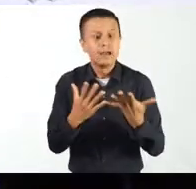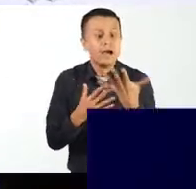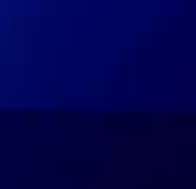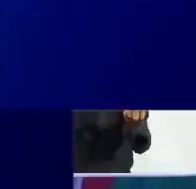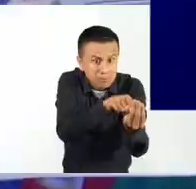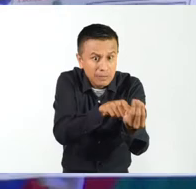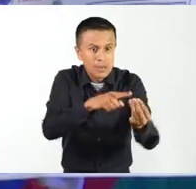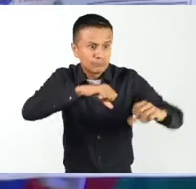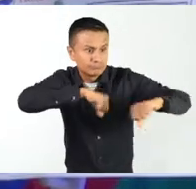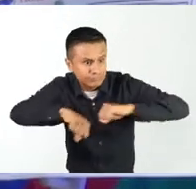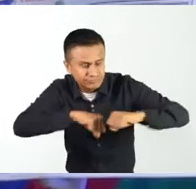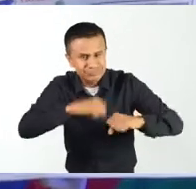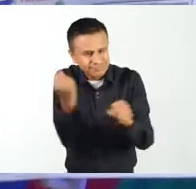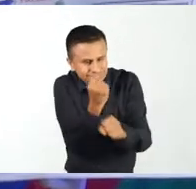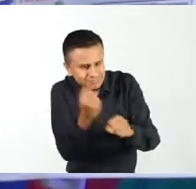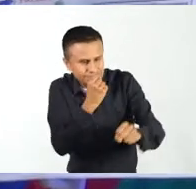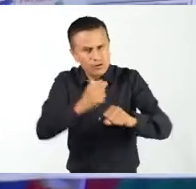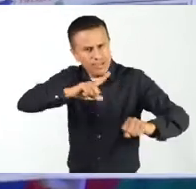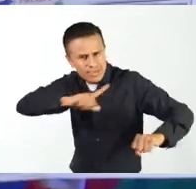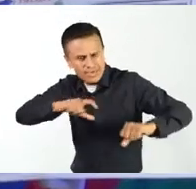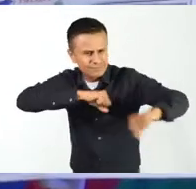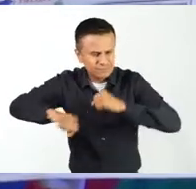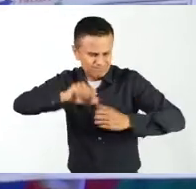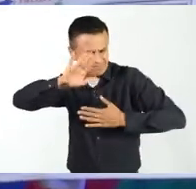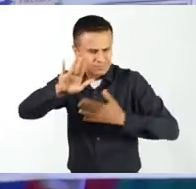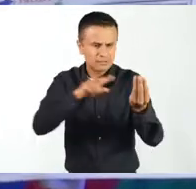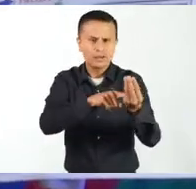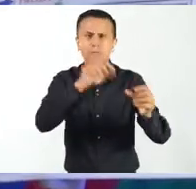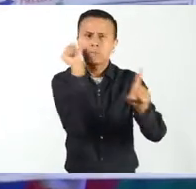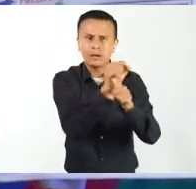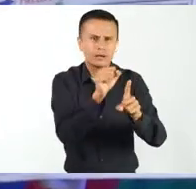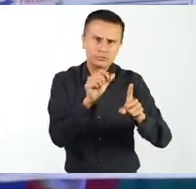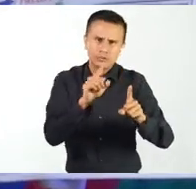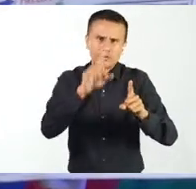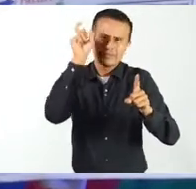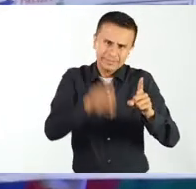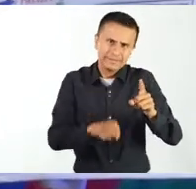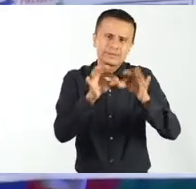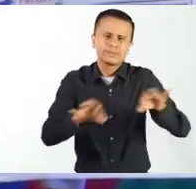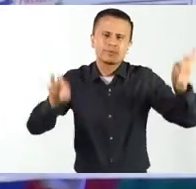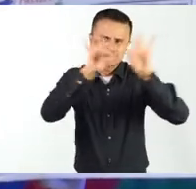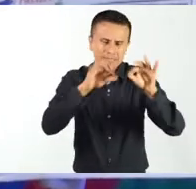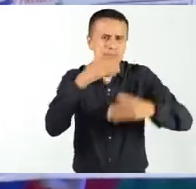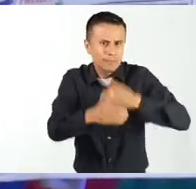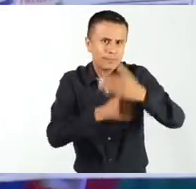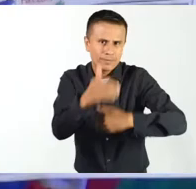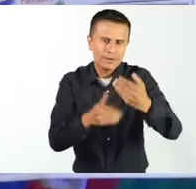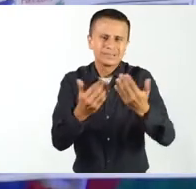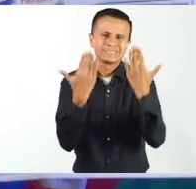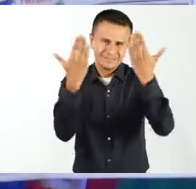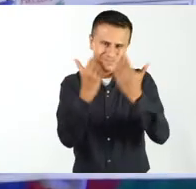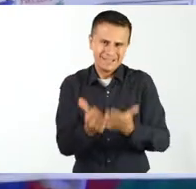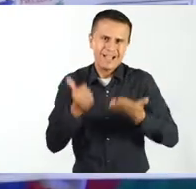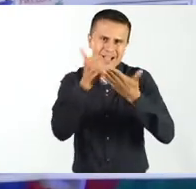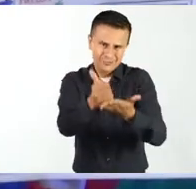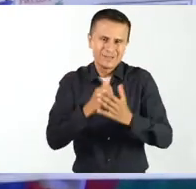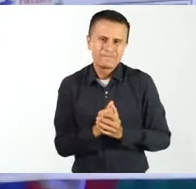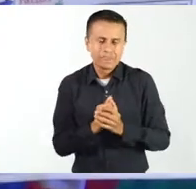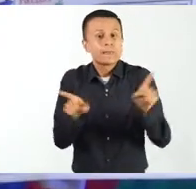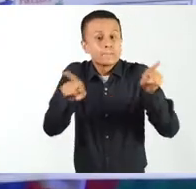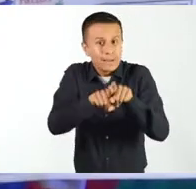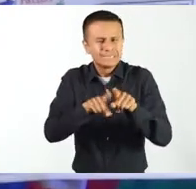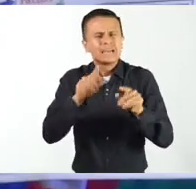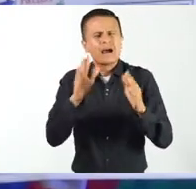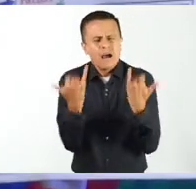forward. Never doubt that a small group of committed, thoughtful citizens can change the world. Indeed,